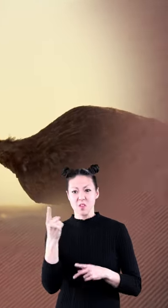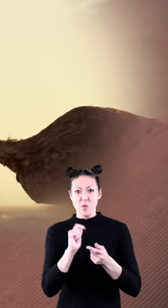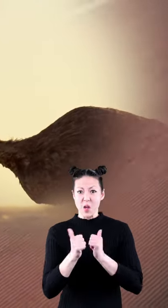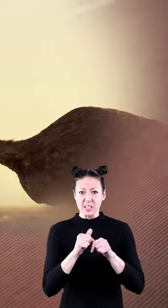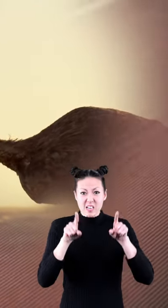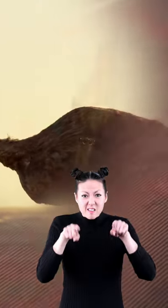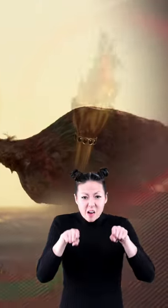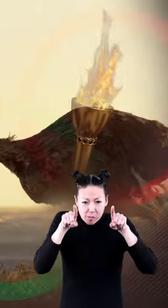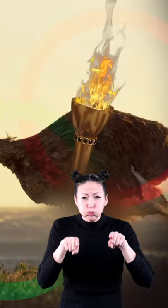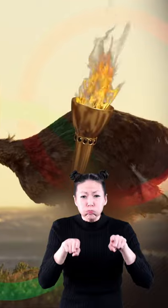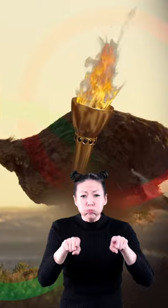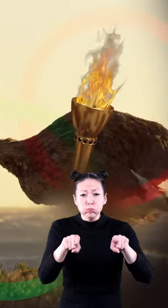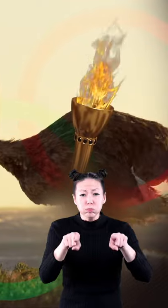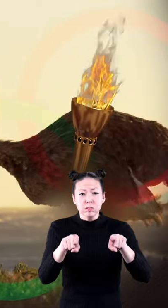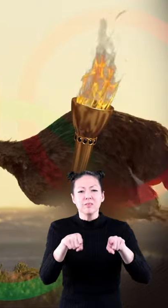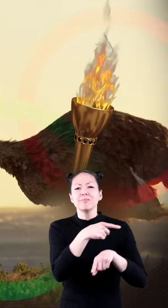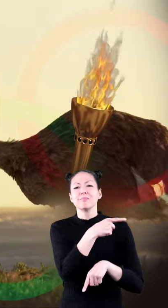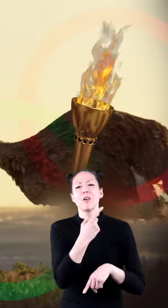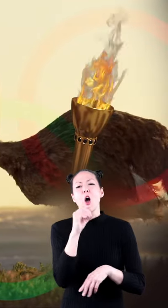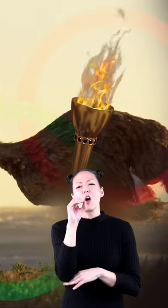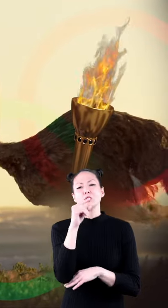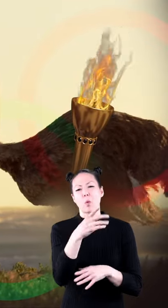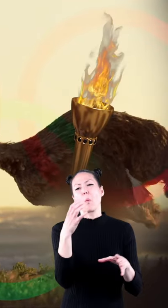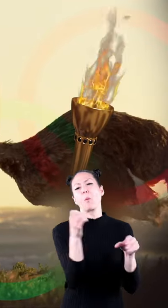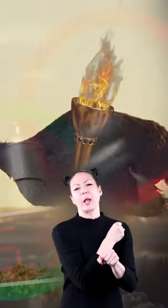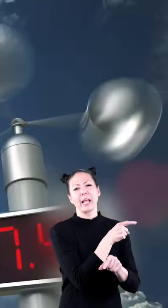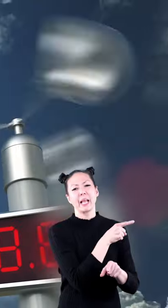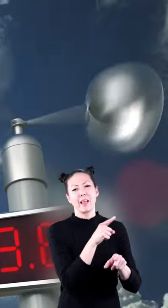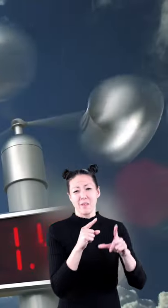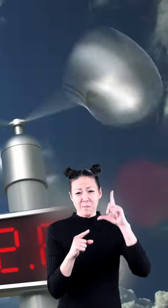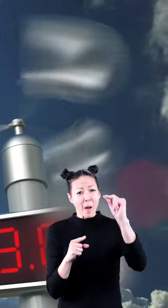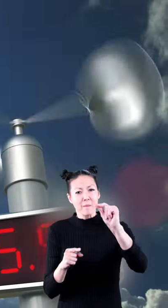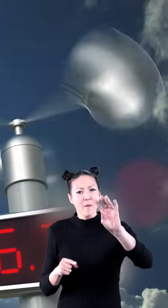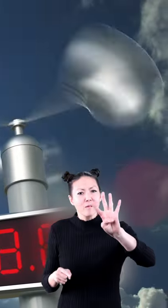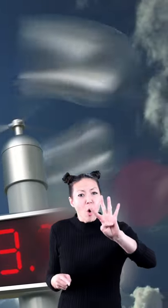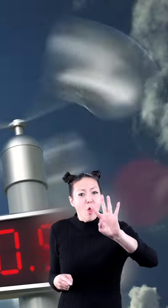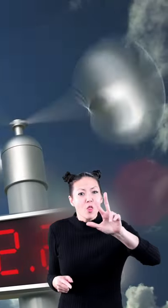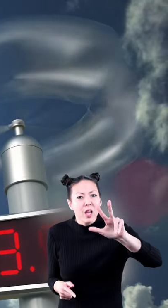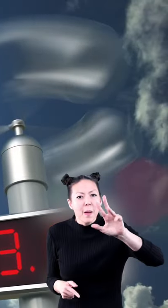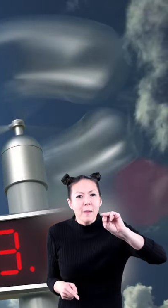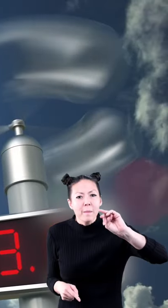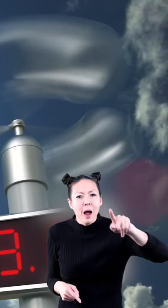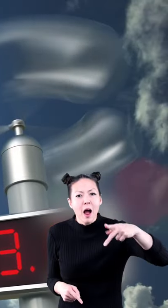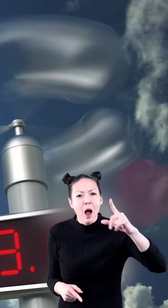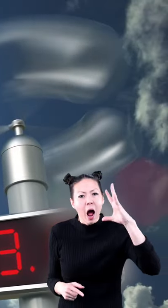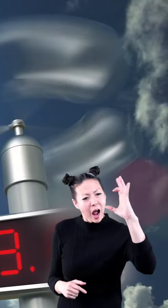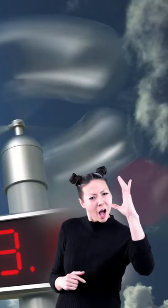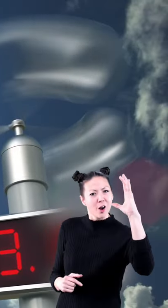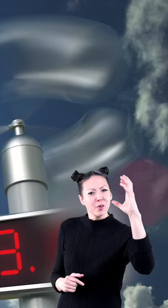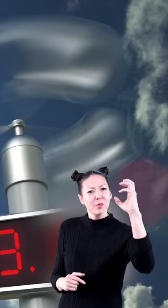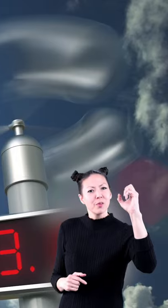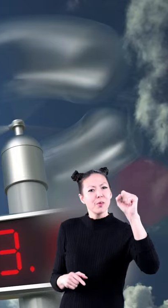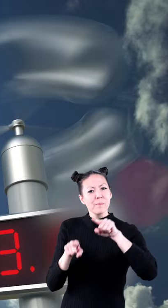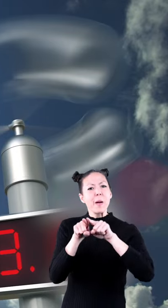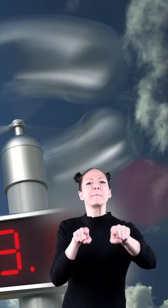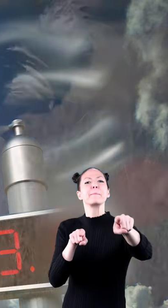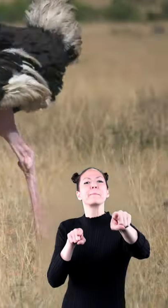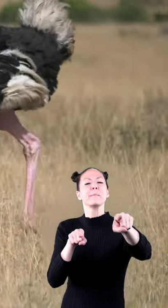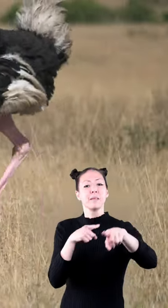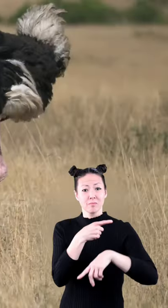a race the ostrich would win the gold medal it can run up to 43 miles per hour